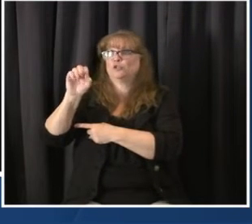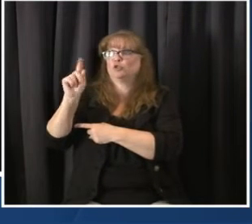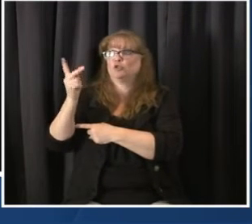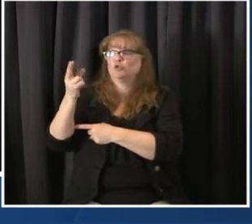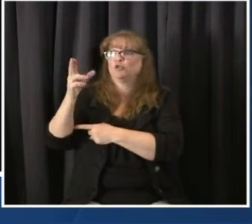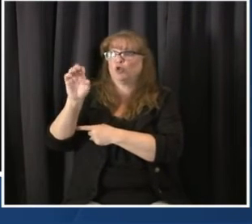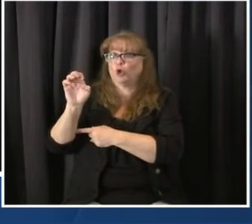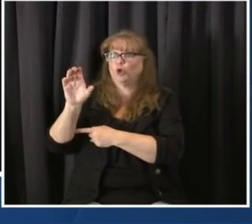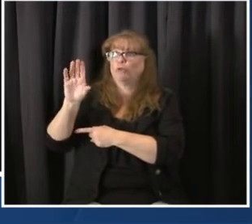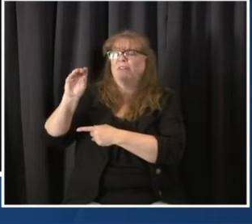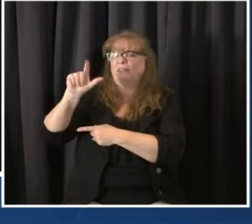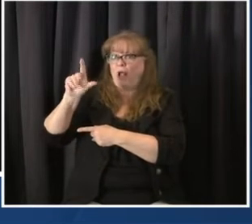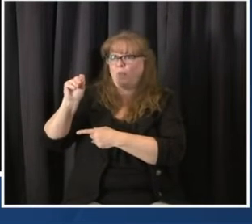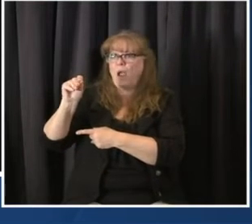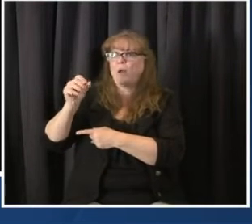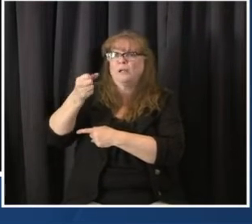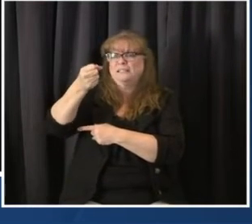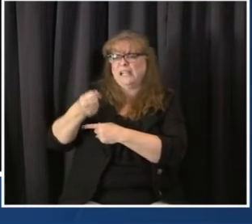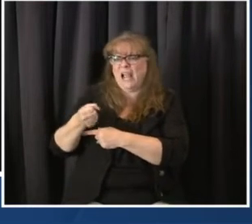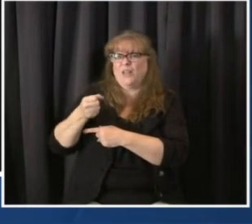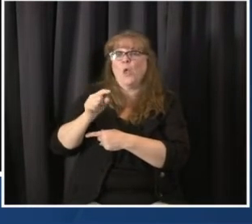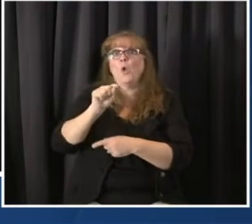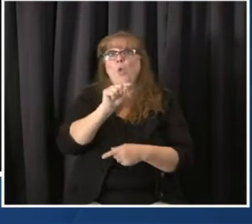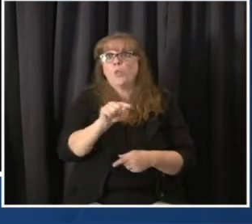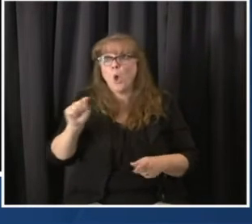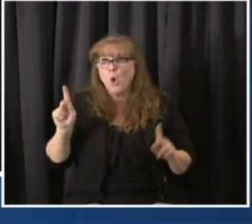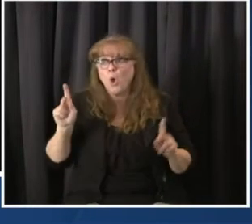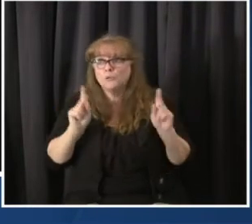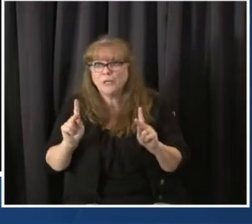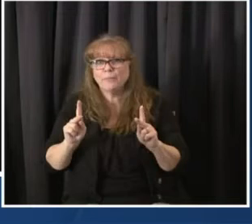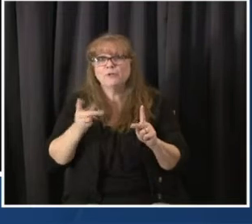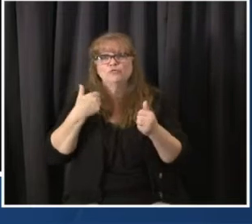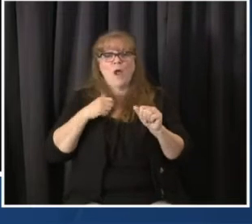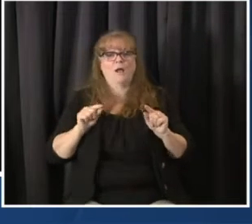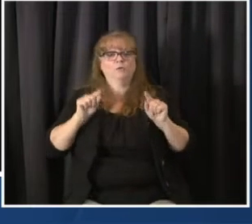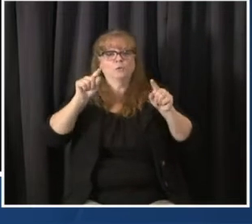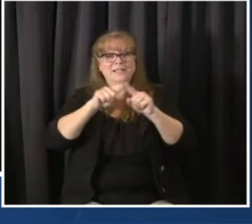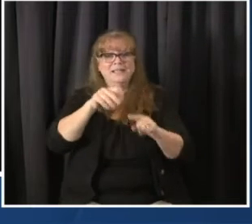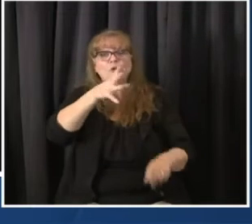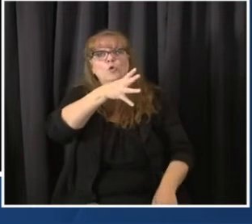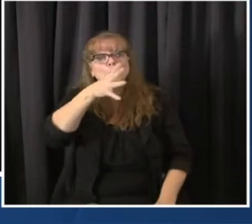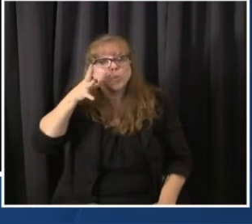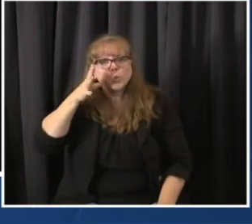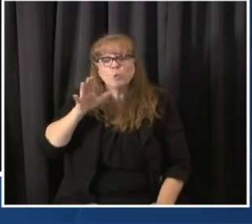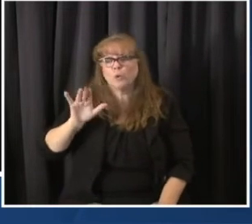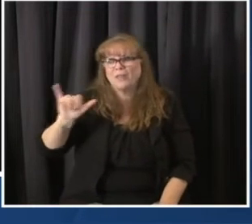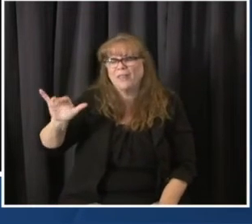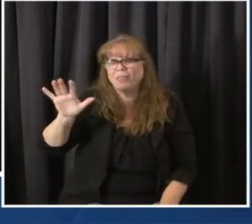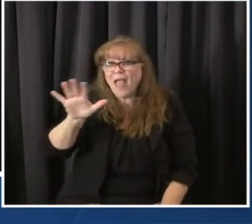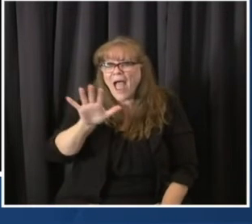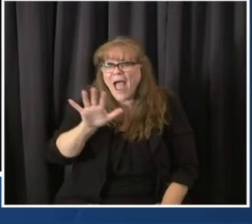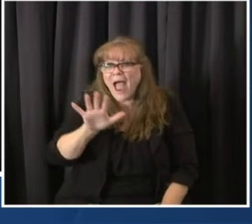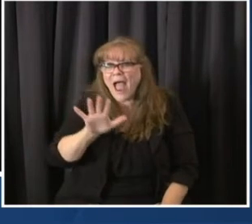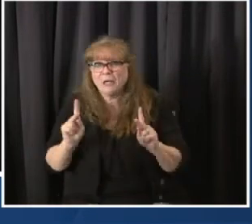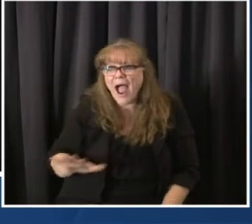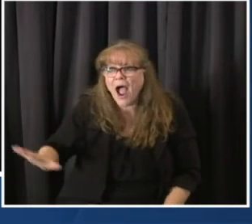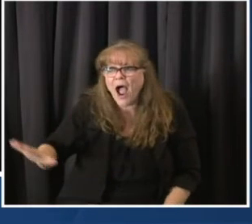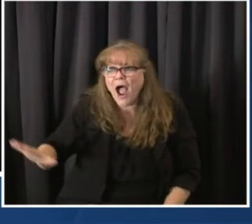people where they are, who aren't necessarily part of the normal hospital health care system.